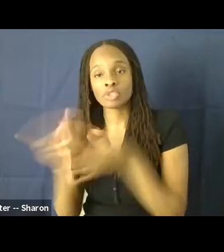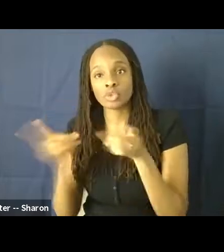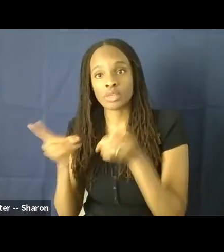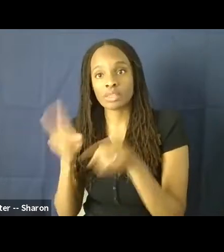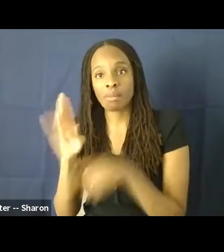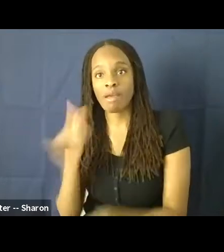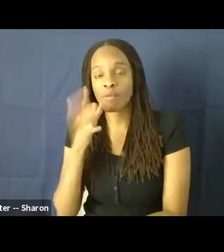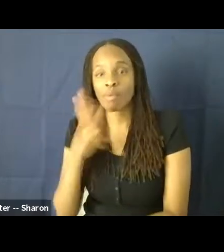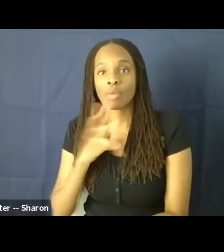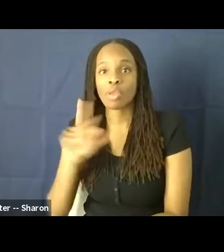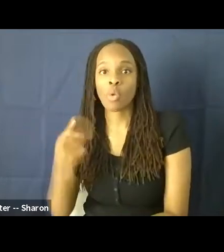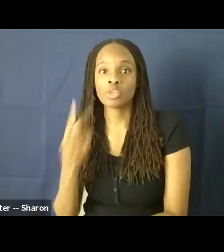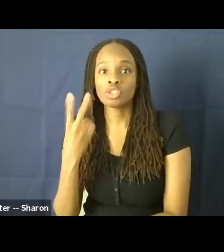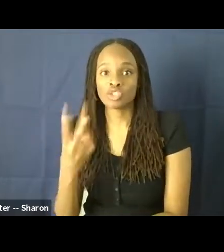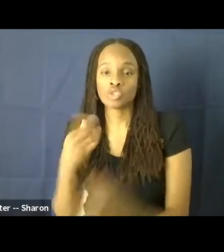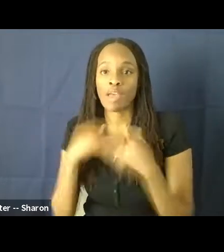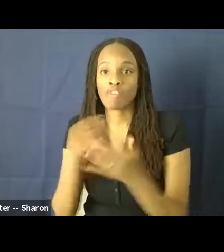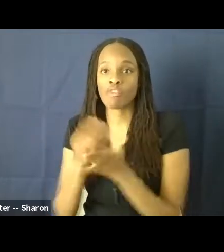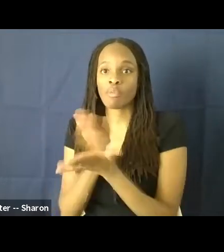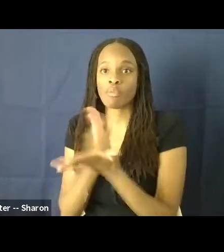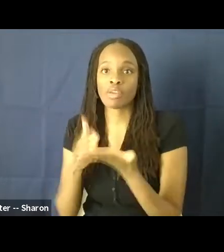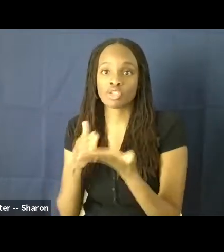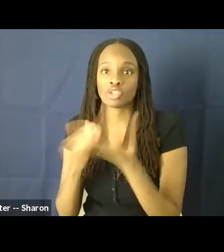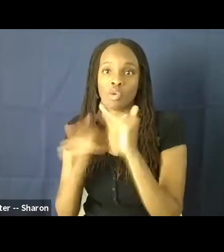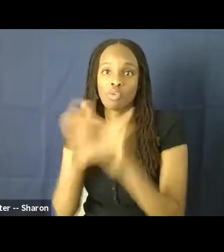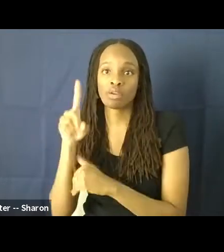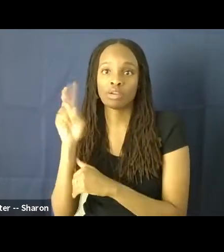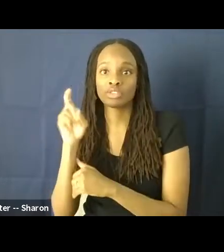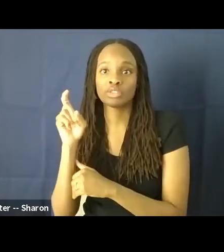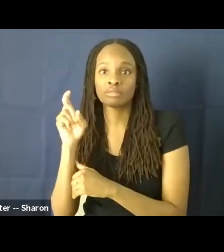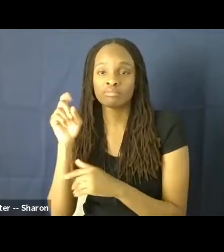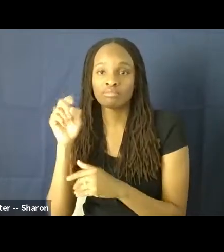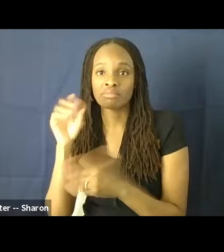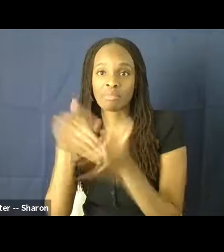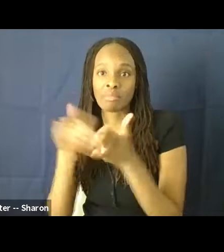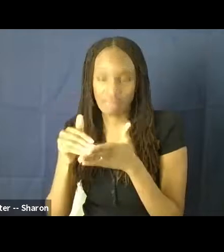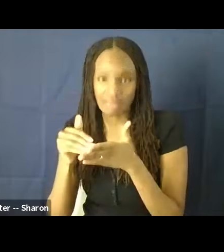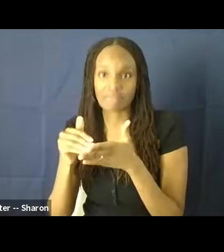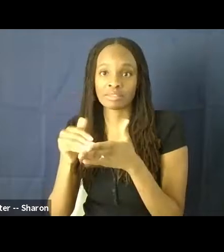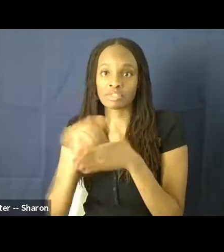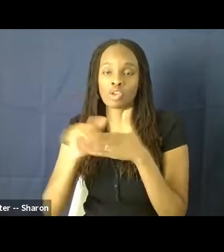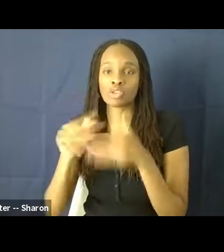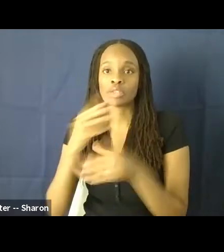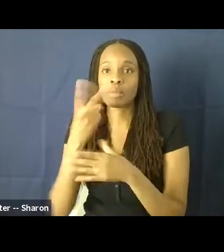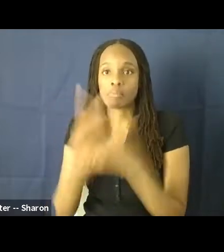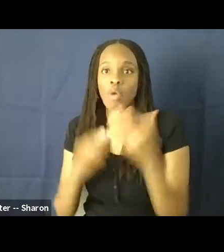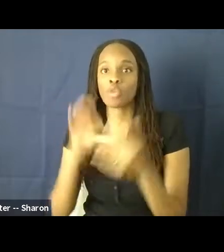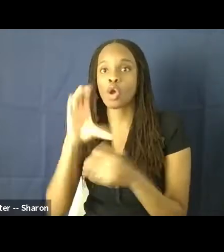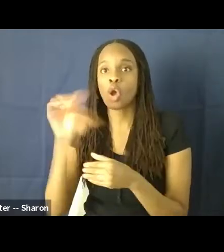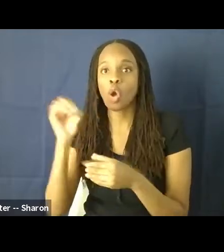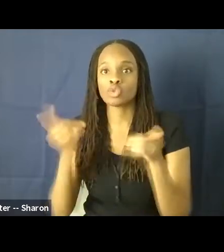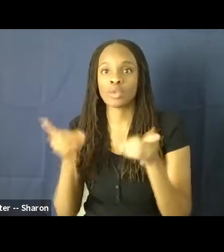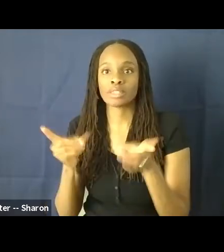two of them had budgets over $100 million, and they were both co-directed by men. Then of those remaining 10,